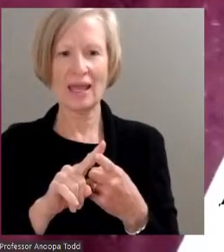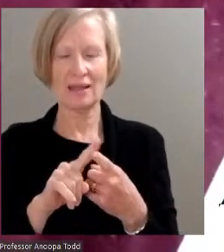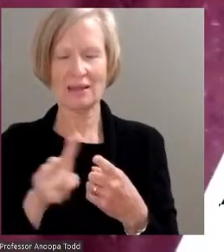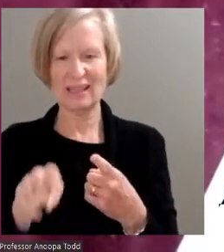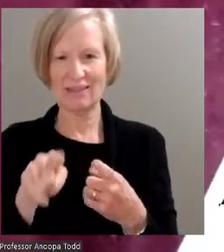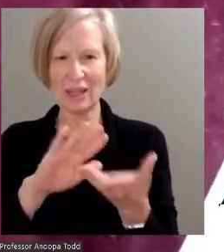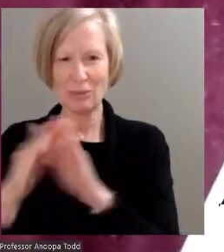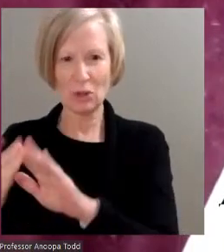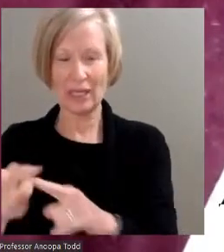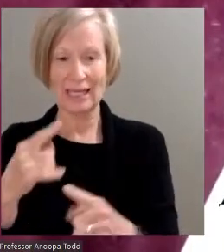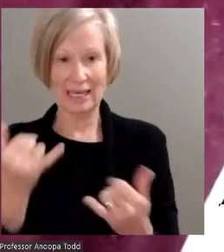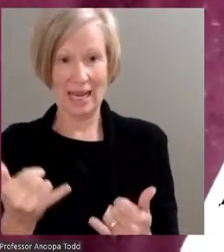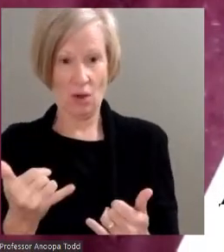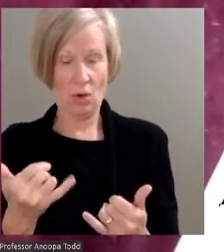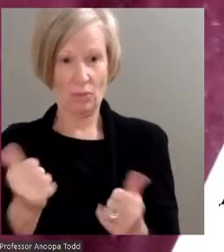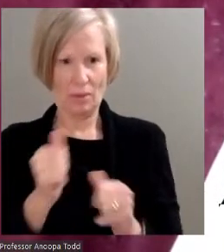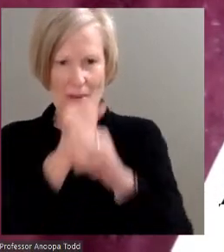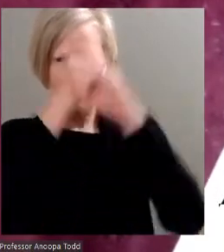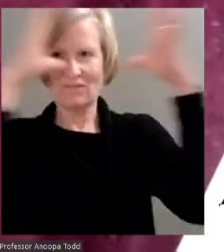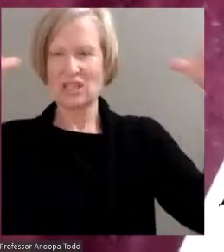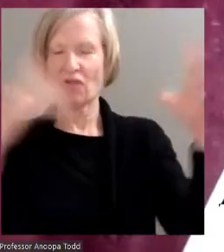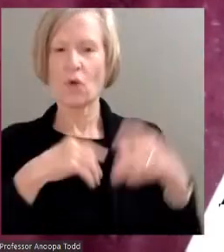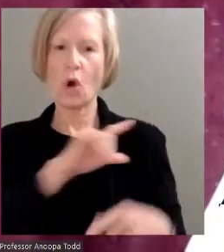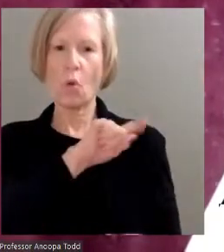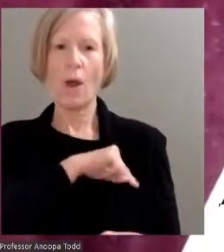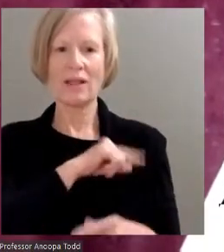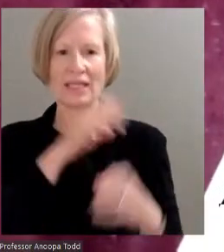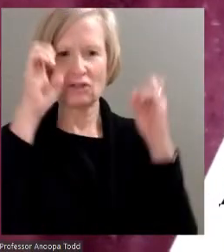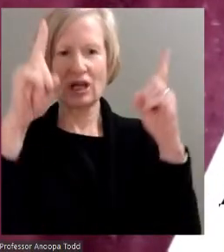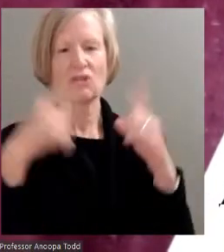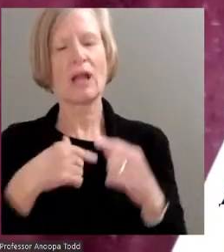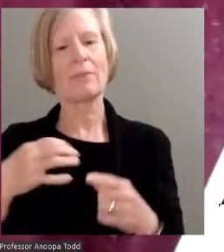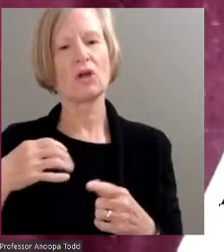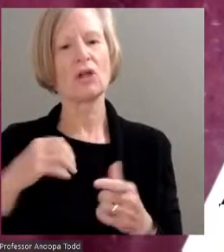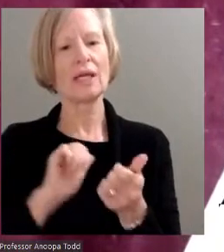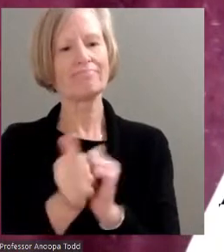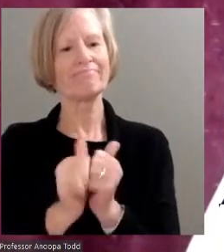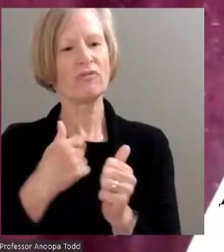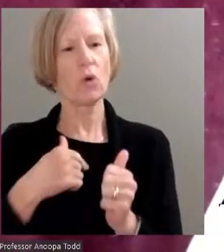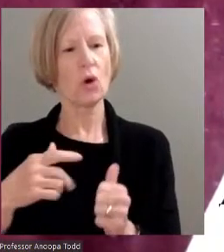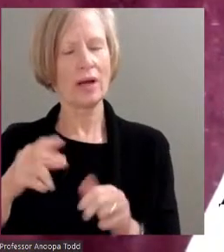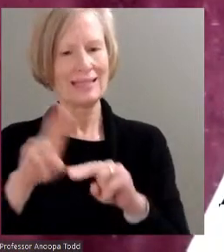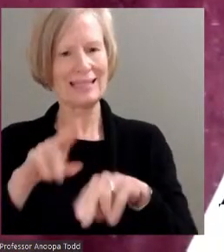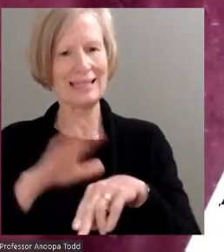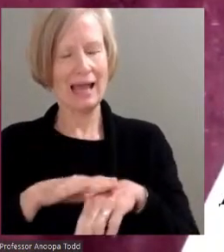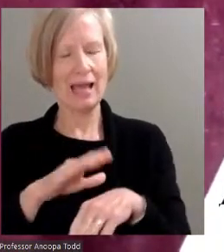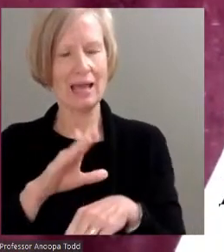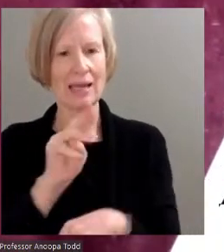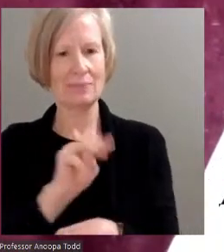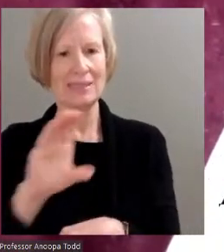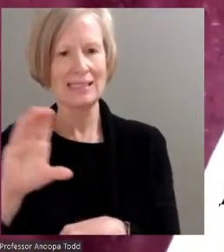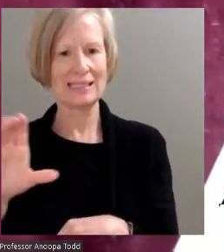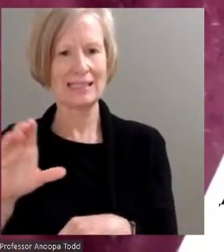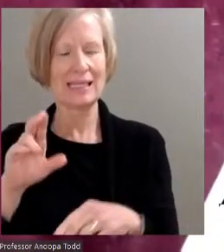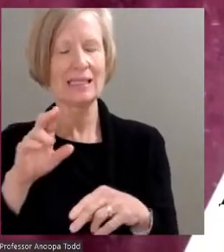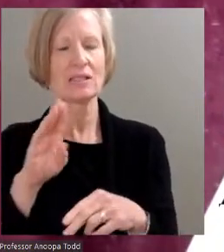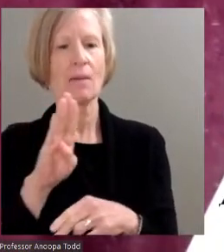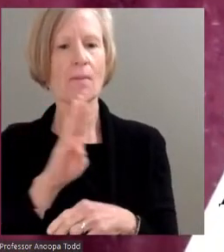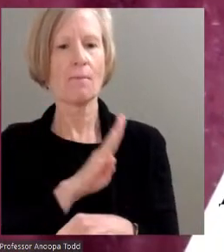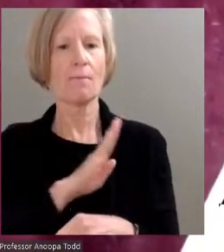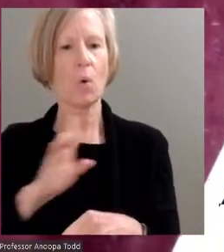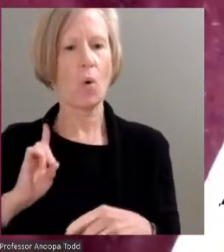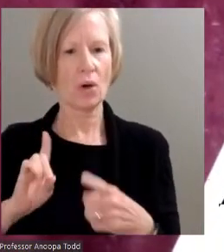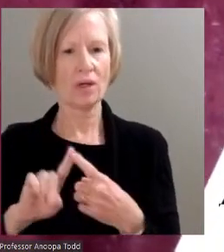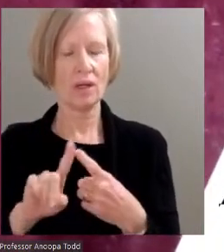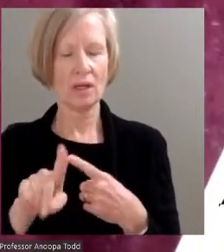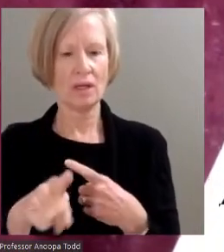my vision of quality education to campaign for a seat on my community college board of trustees. I have taken on this challenge of